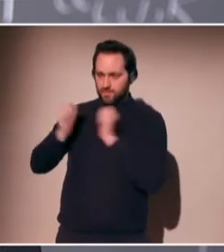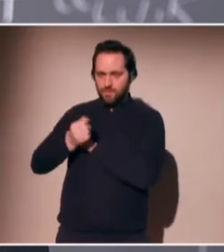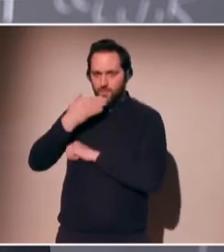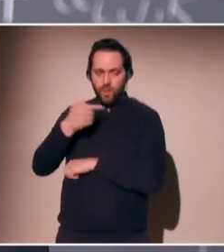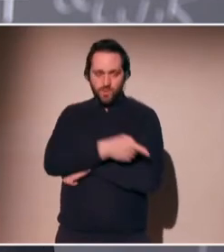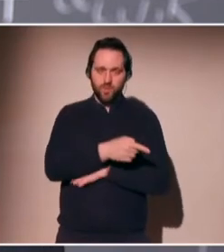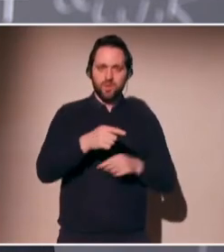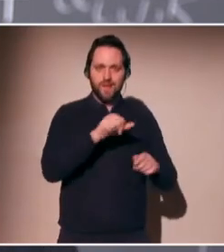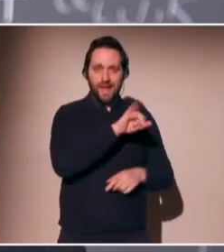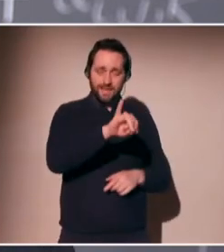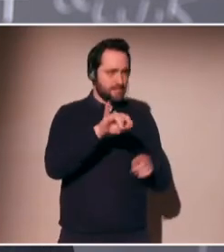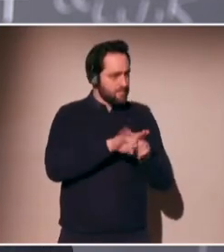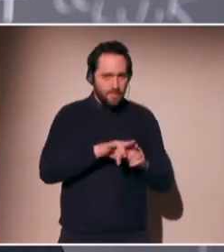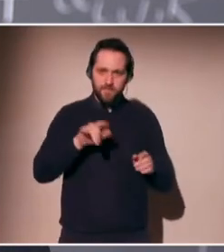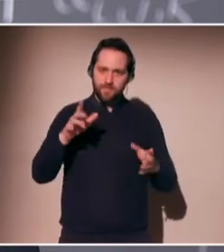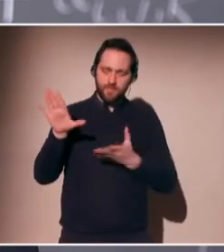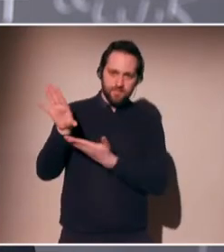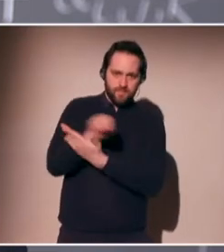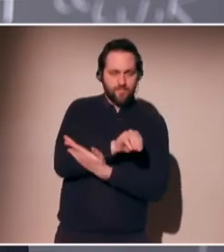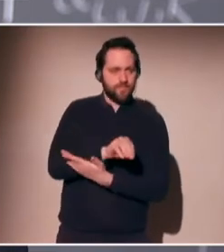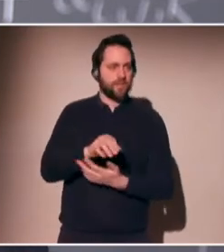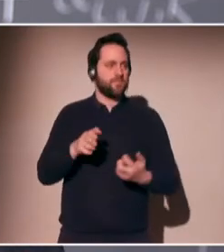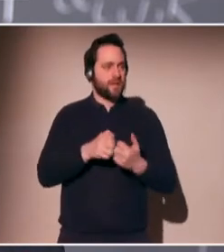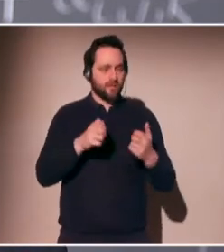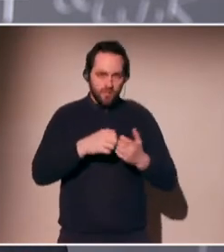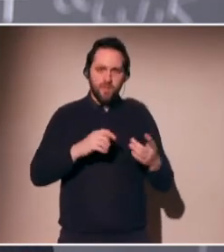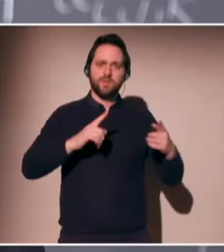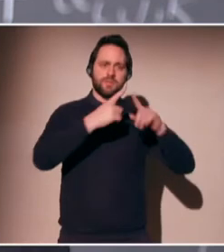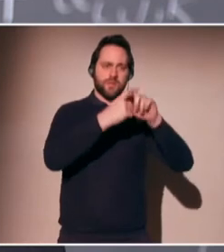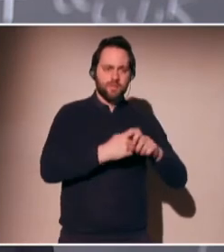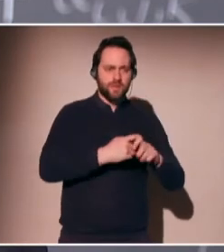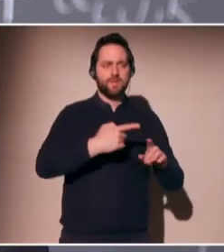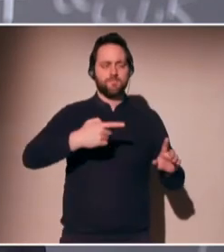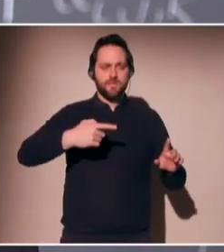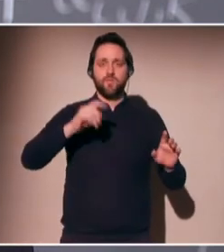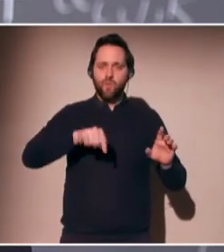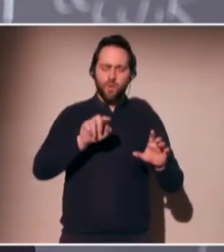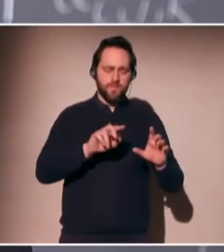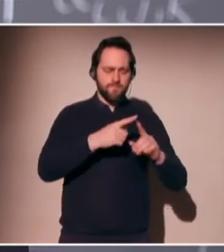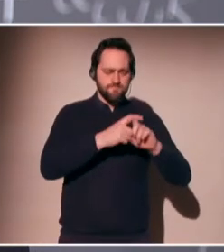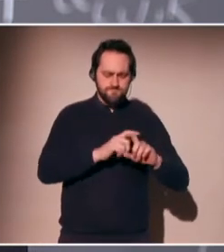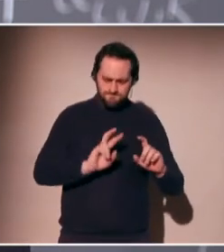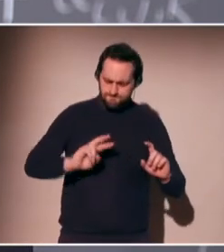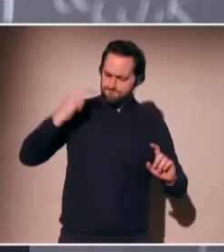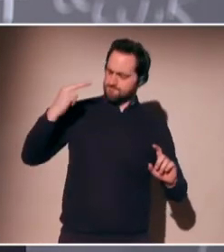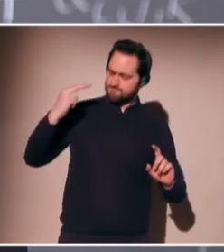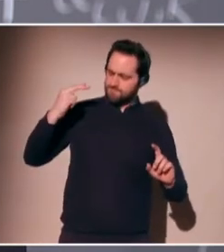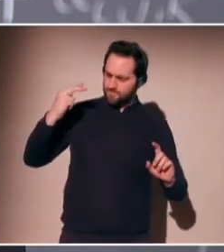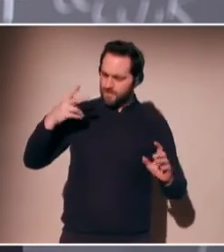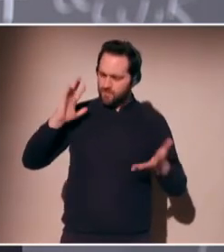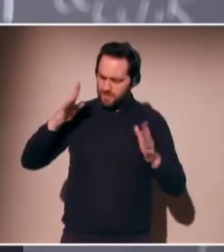or elsewhere can probably be used as well in AI. And understand that these biases or discriminations exist.